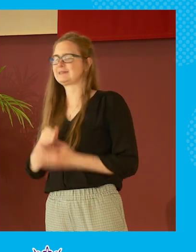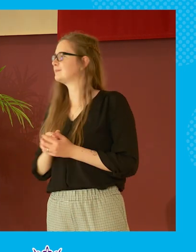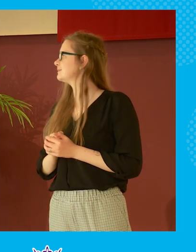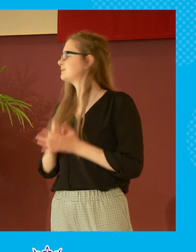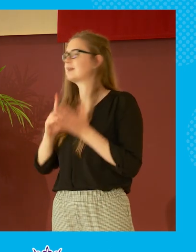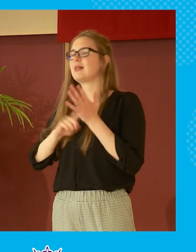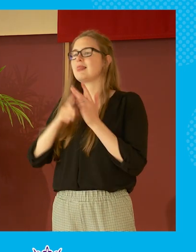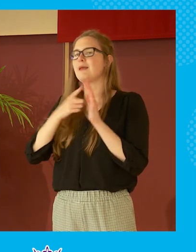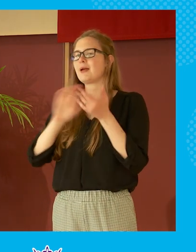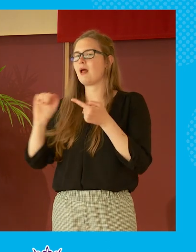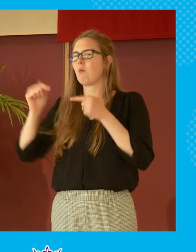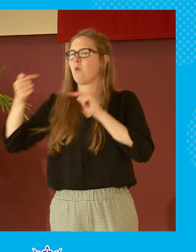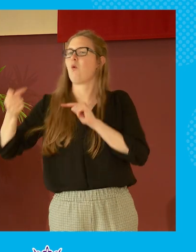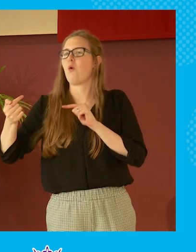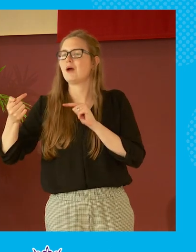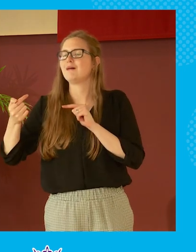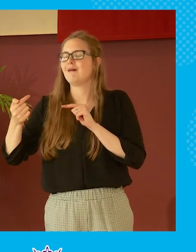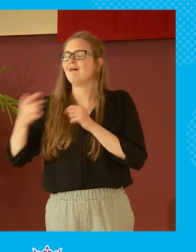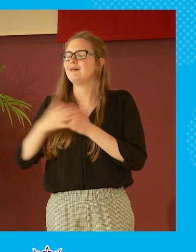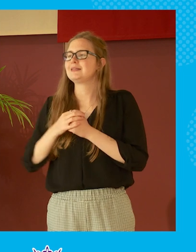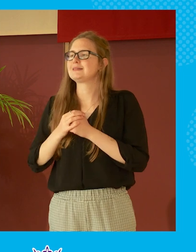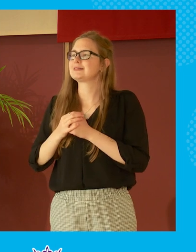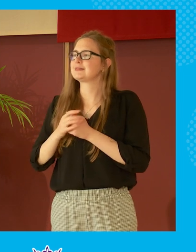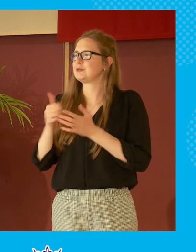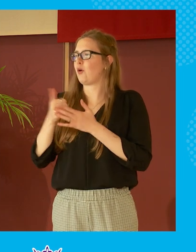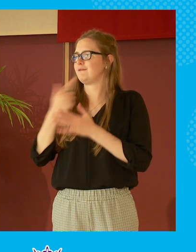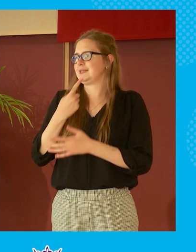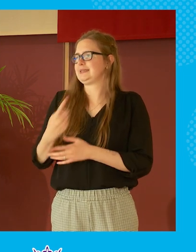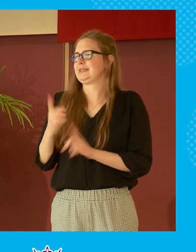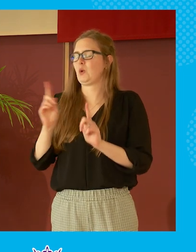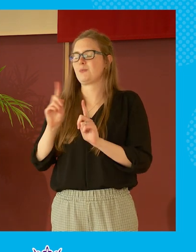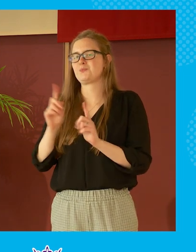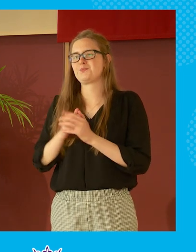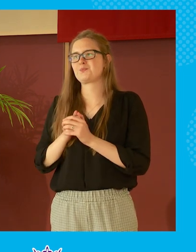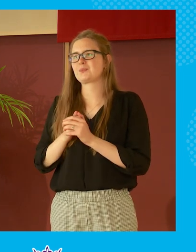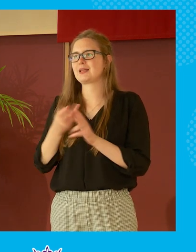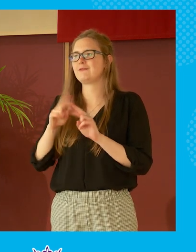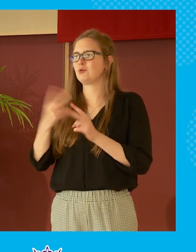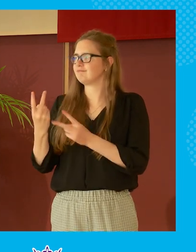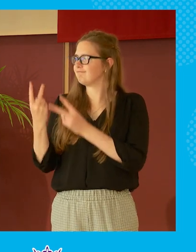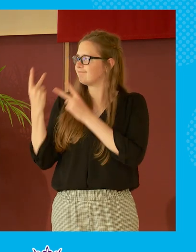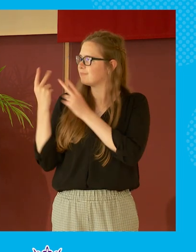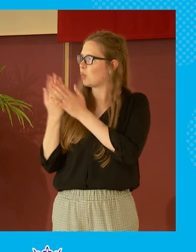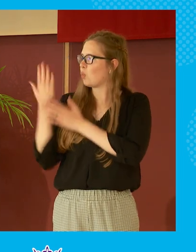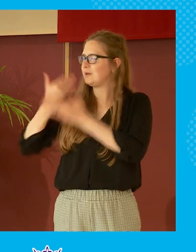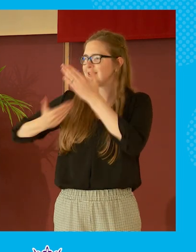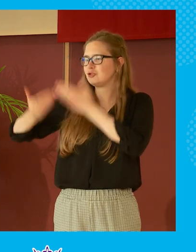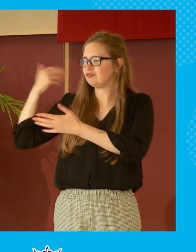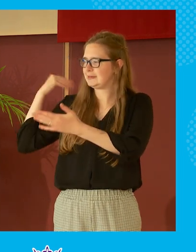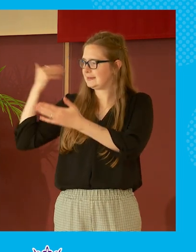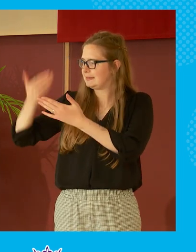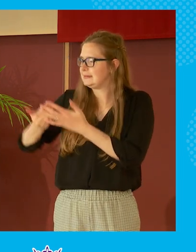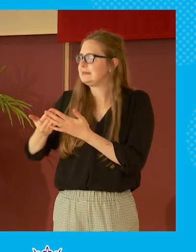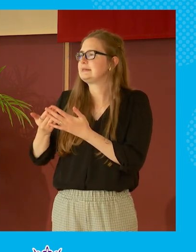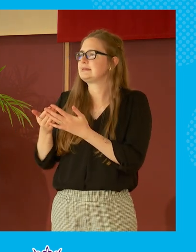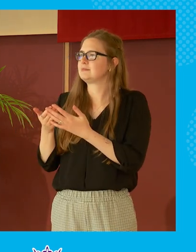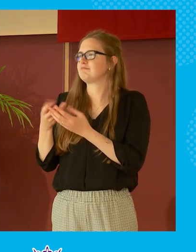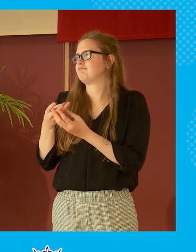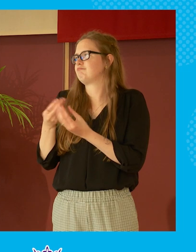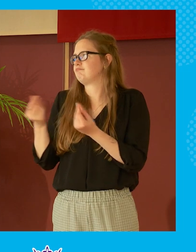back i mean because because it's often it's often said um but actually if you look back through history some of those that we um